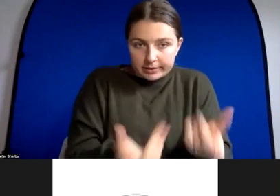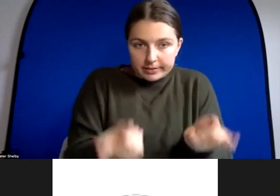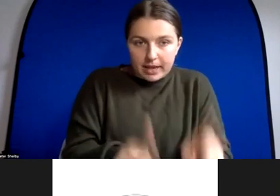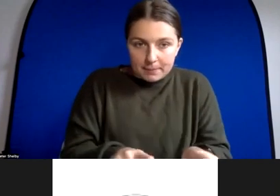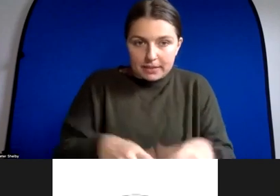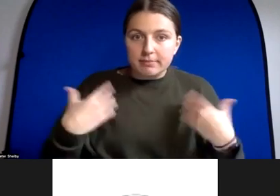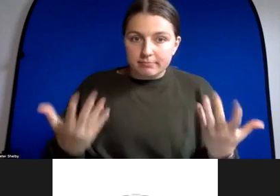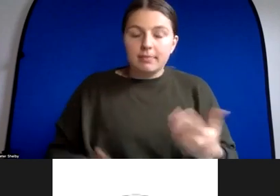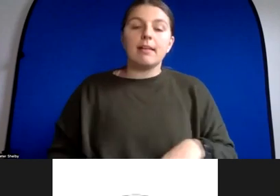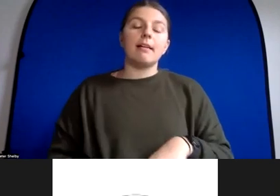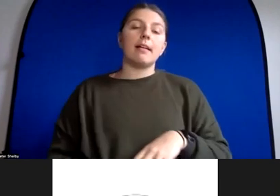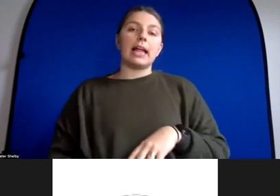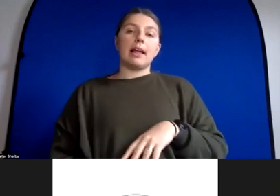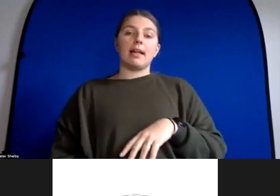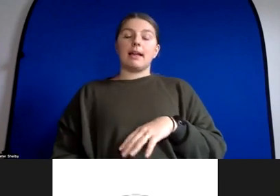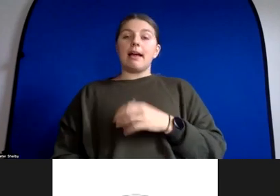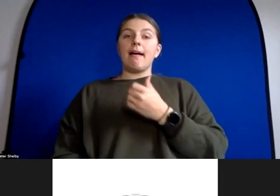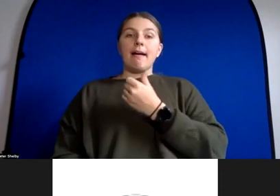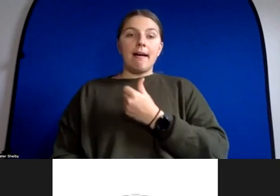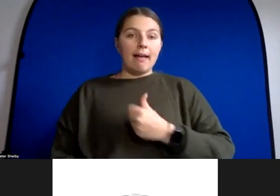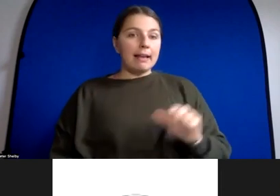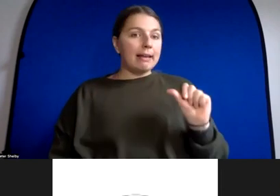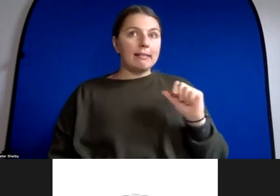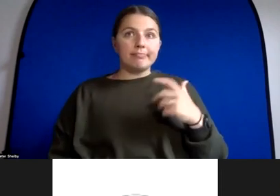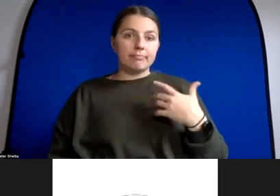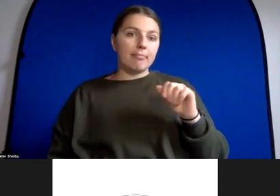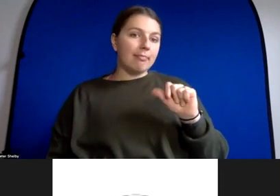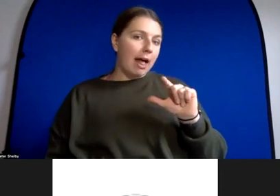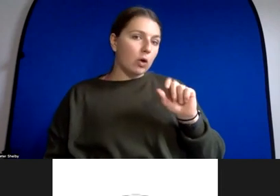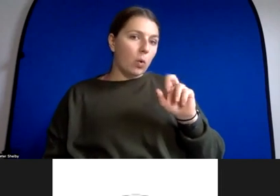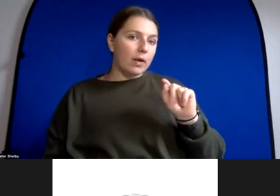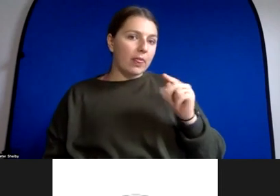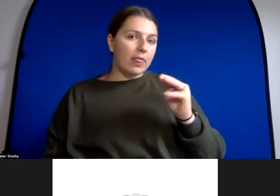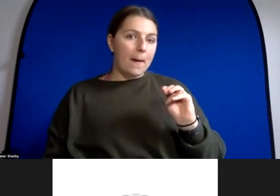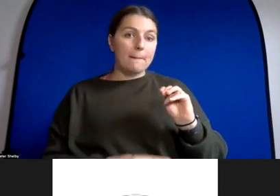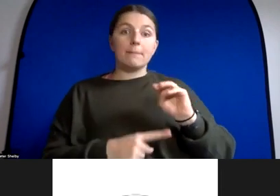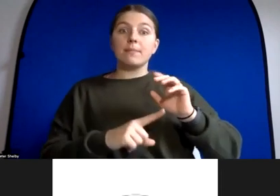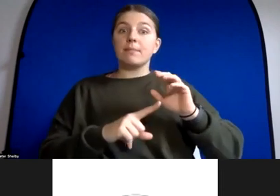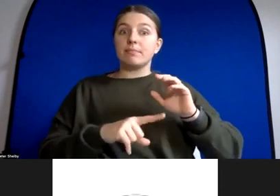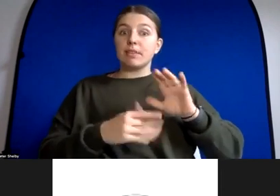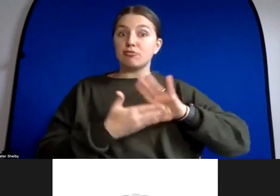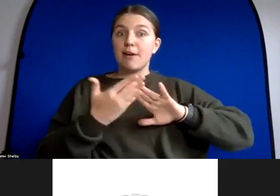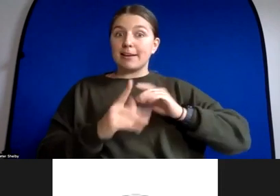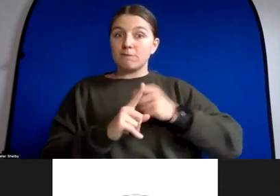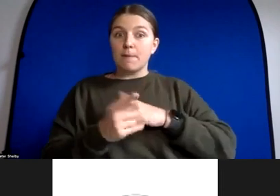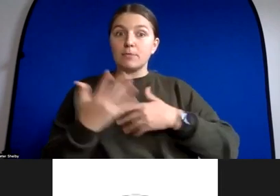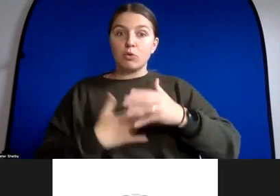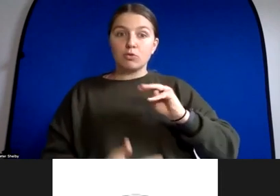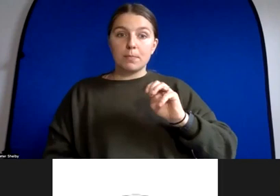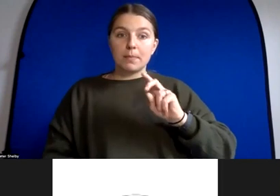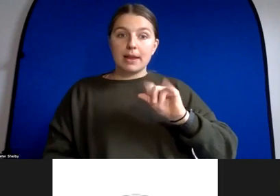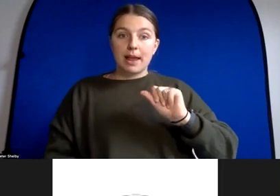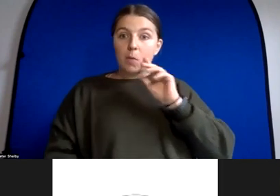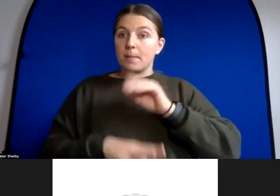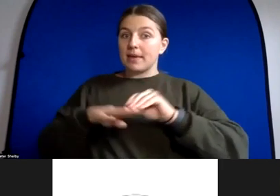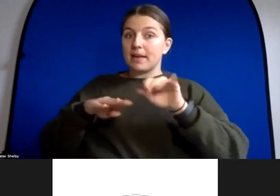algorithm that runs off social media data uh either uh is being influenced by